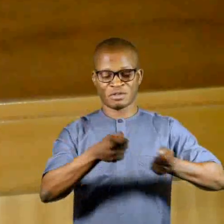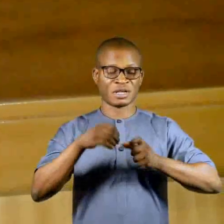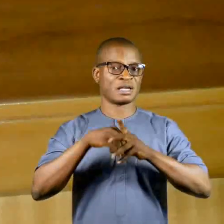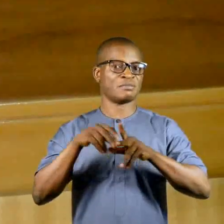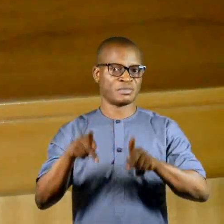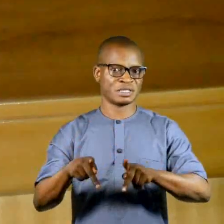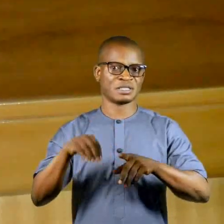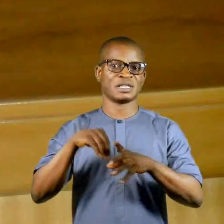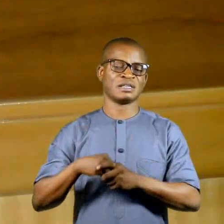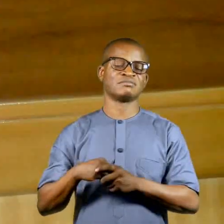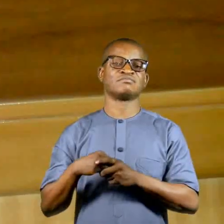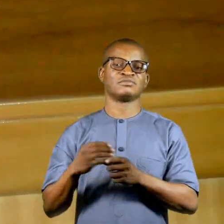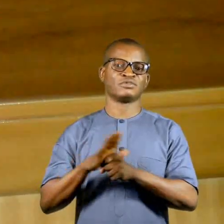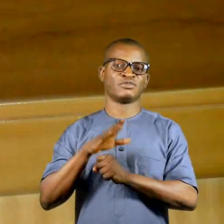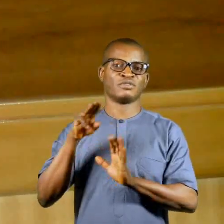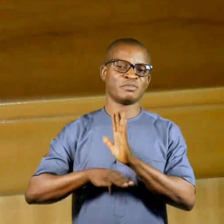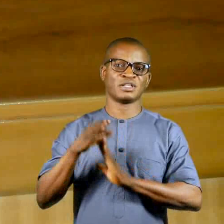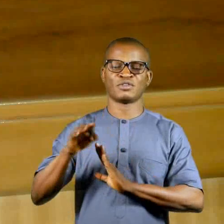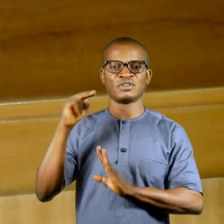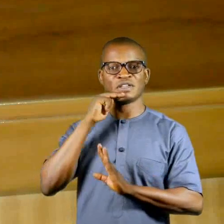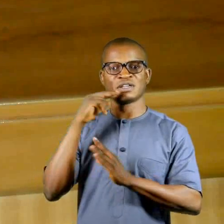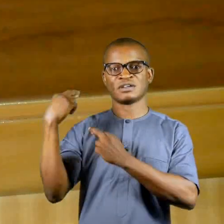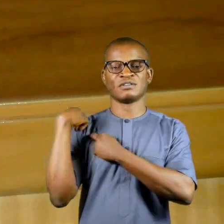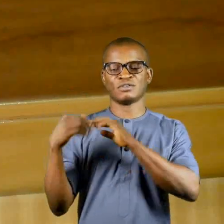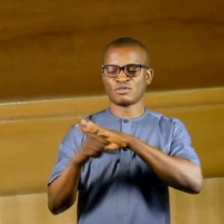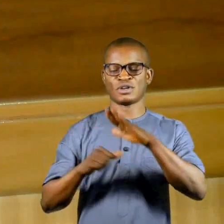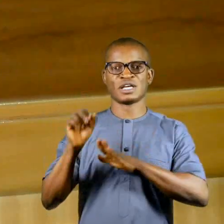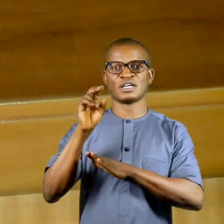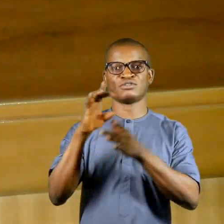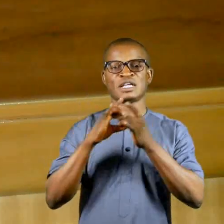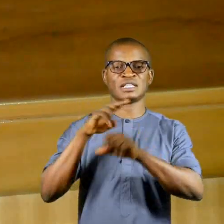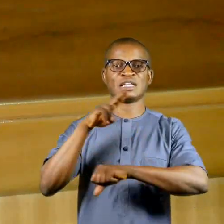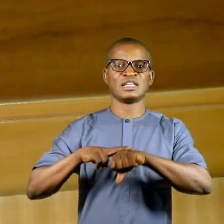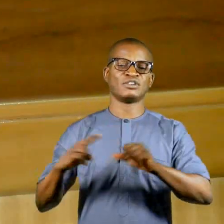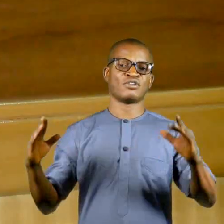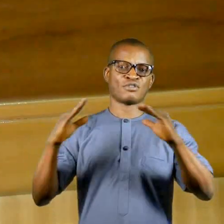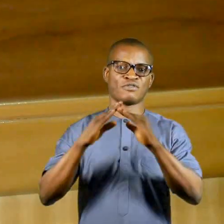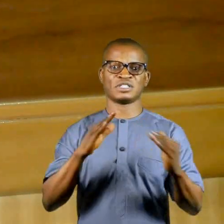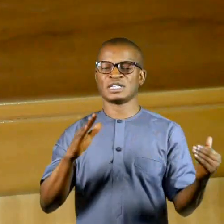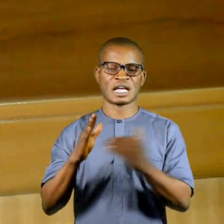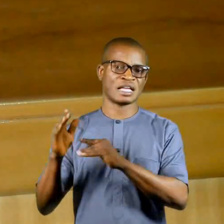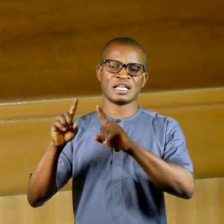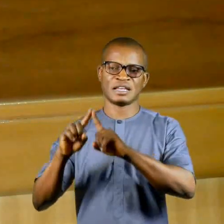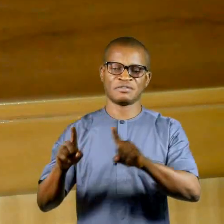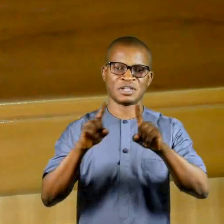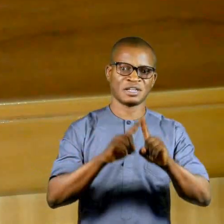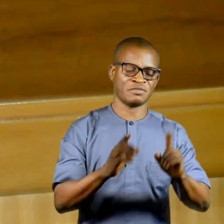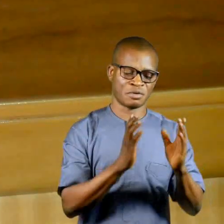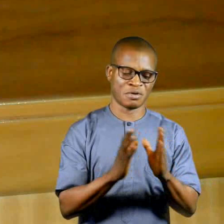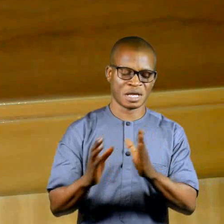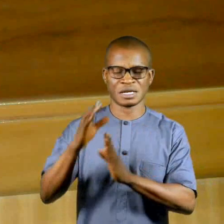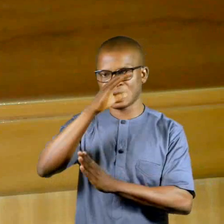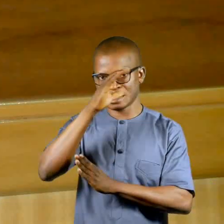in fulfillment to Nigeria's obligation under the UN Convention Against Transnational Organized Crime,